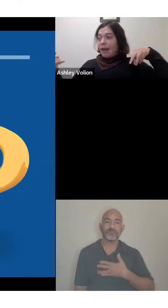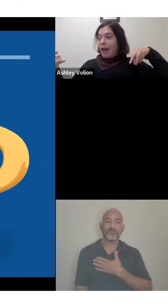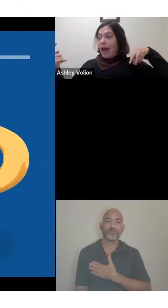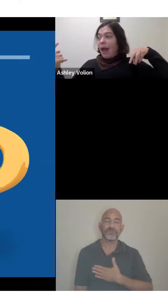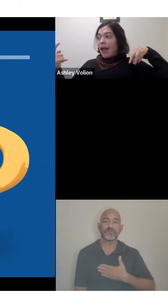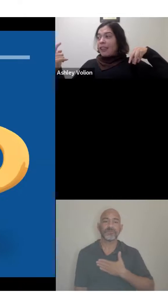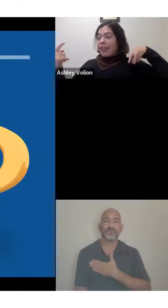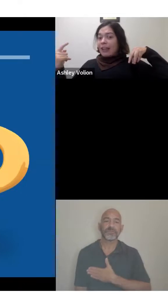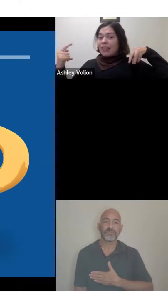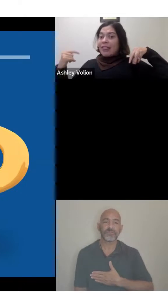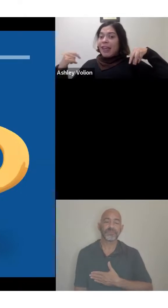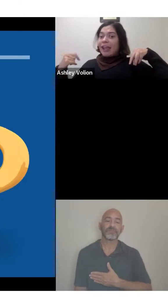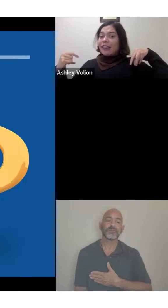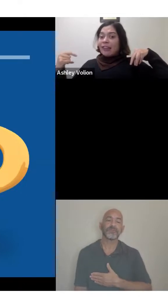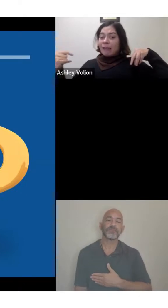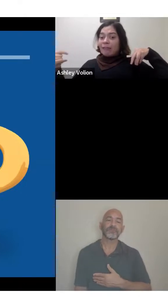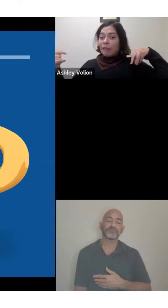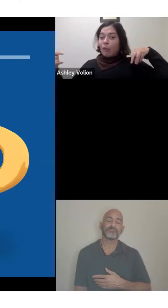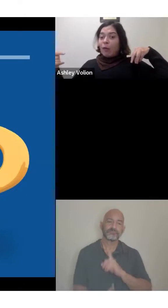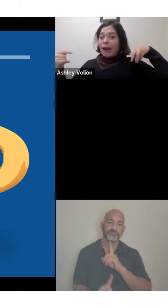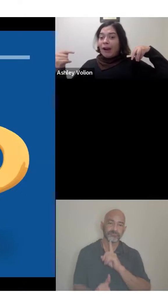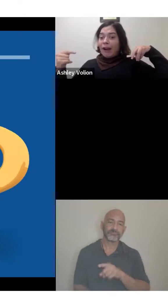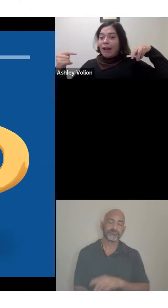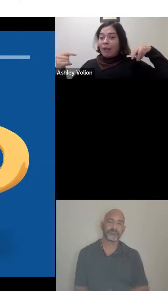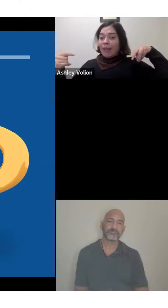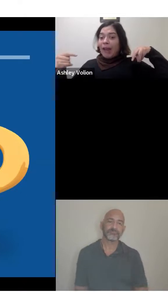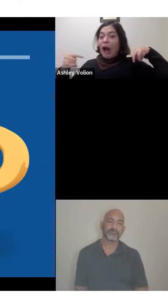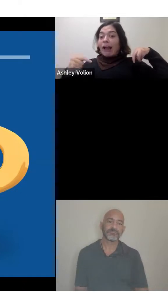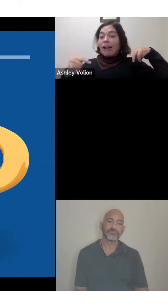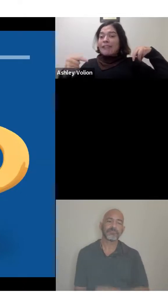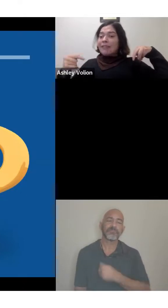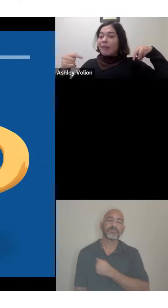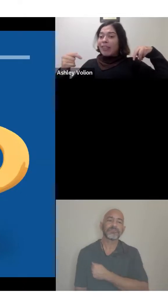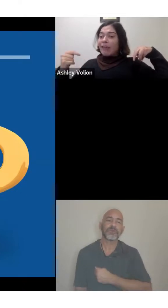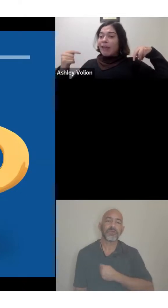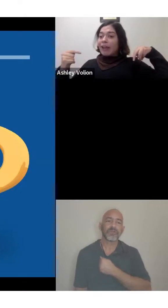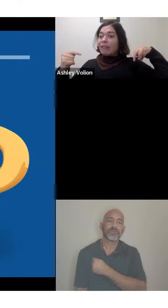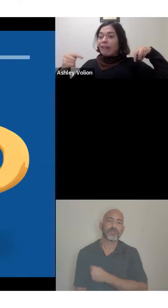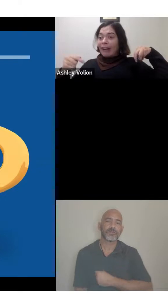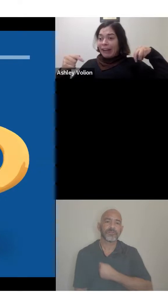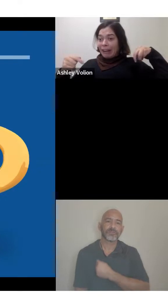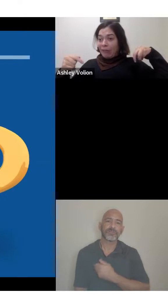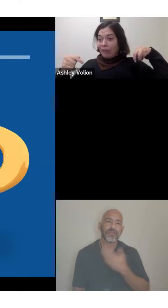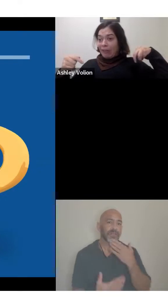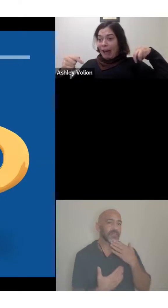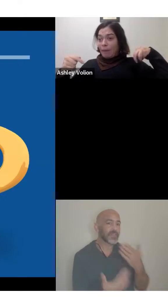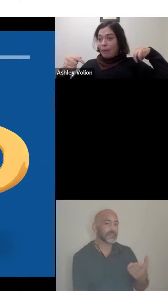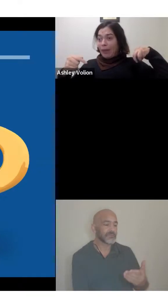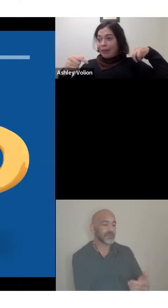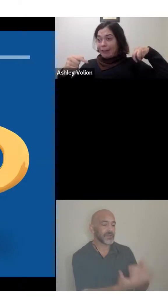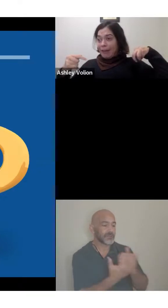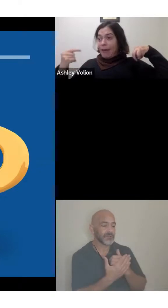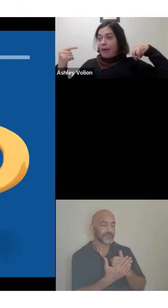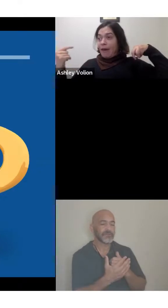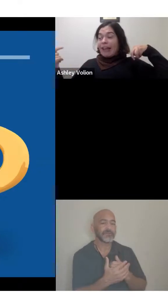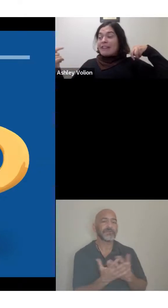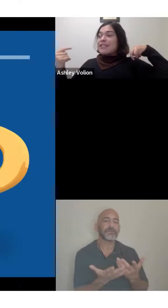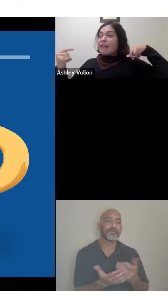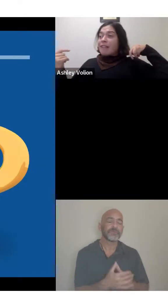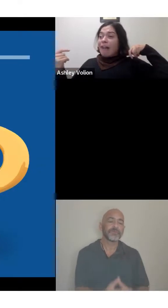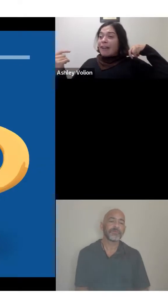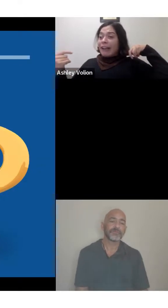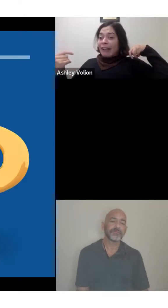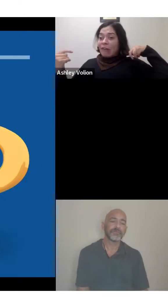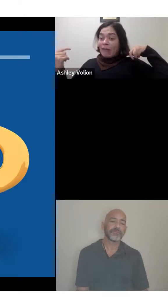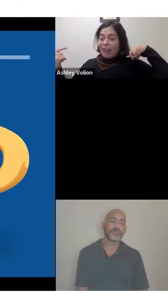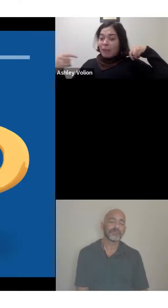and then thank them for being honest with you and correcting you on that, because unless